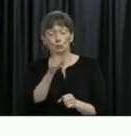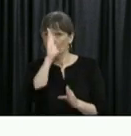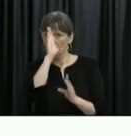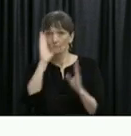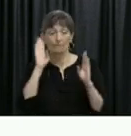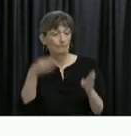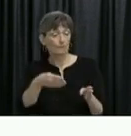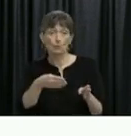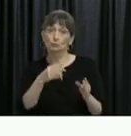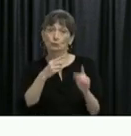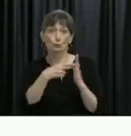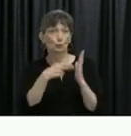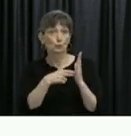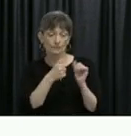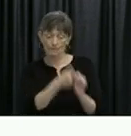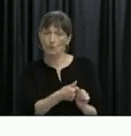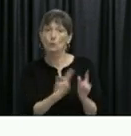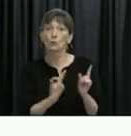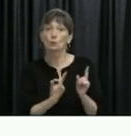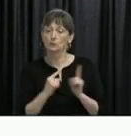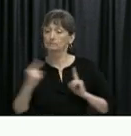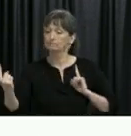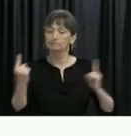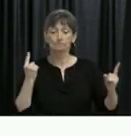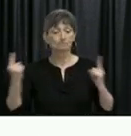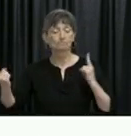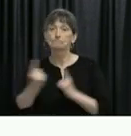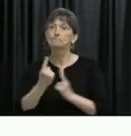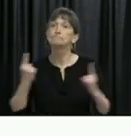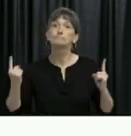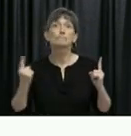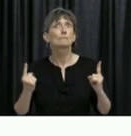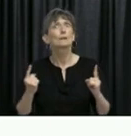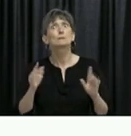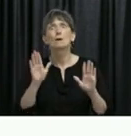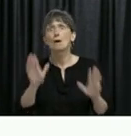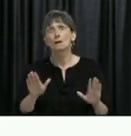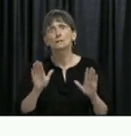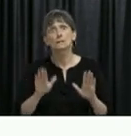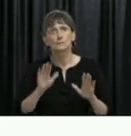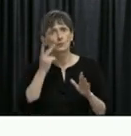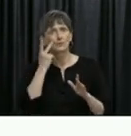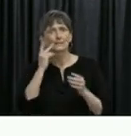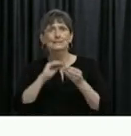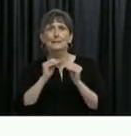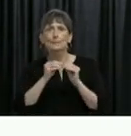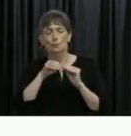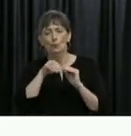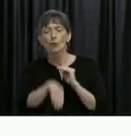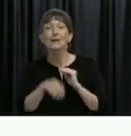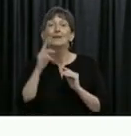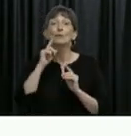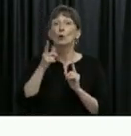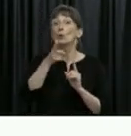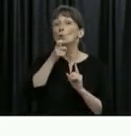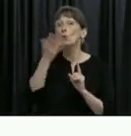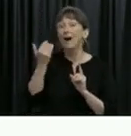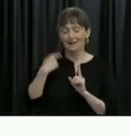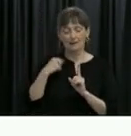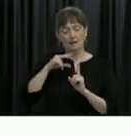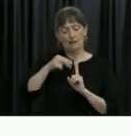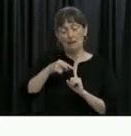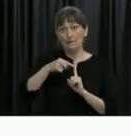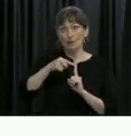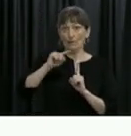physical distancing to really get this reproduction number, which is the number of people that you secondary reflect to less than one, but